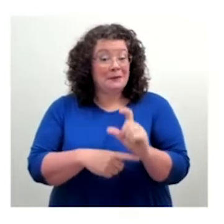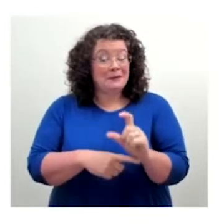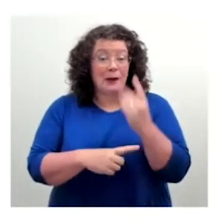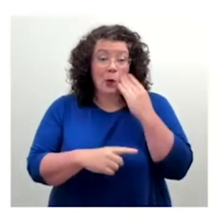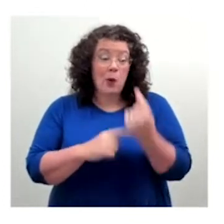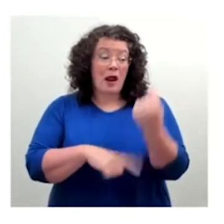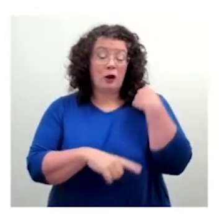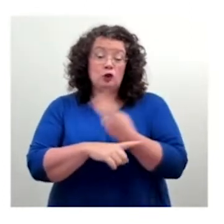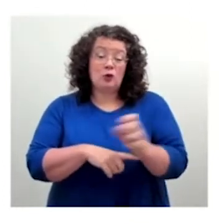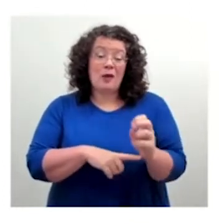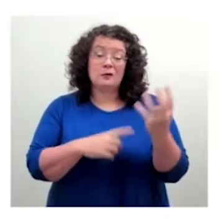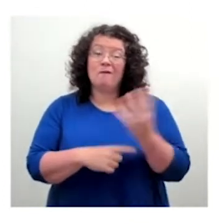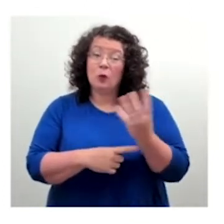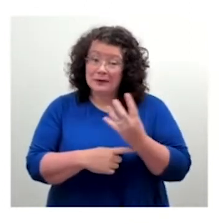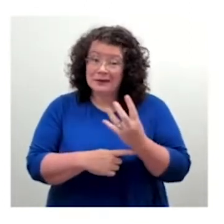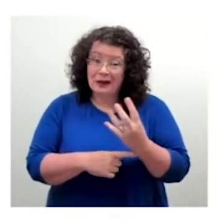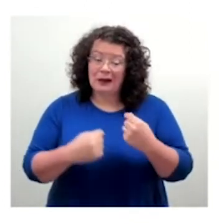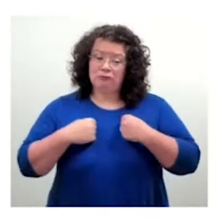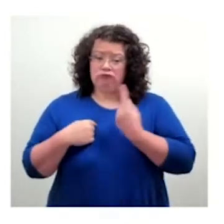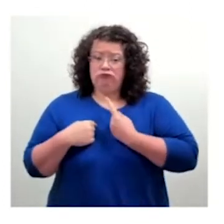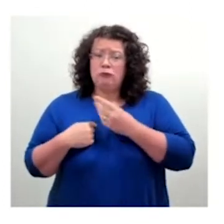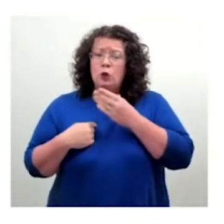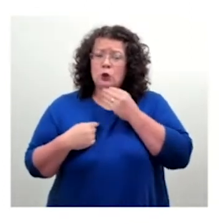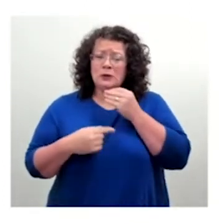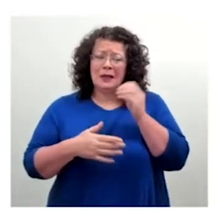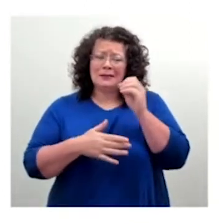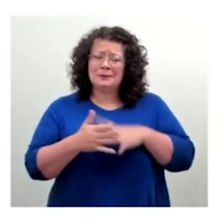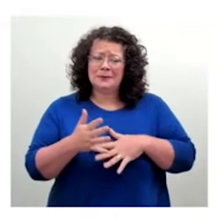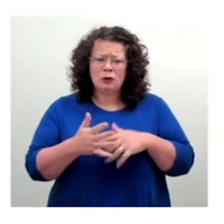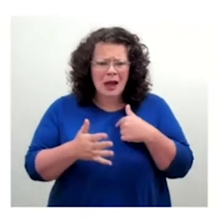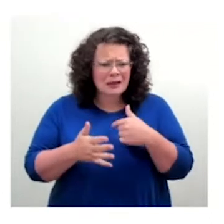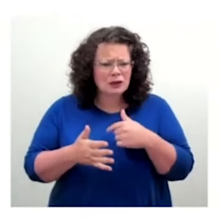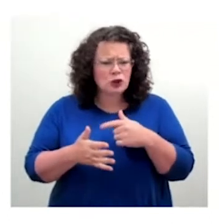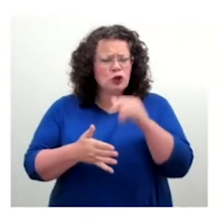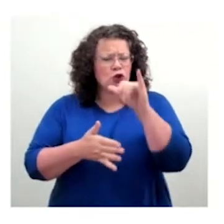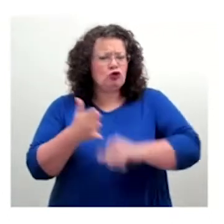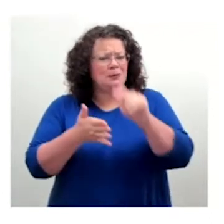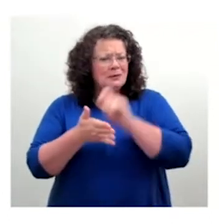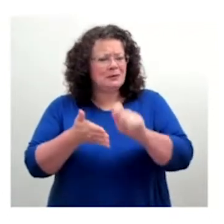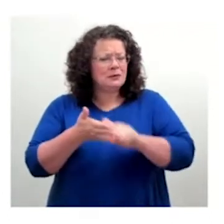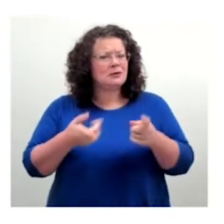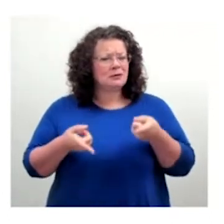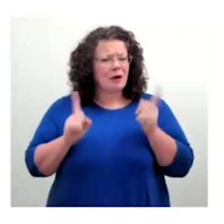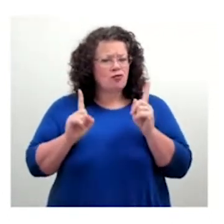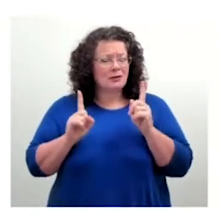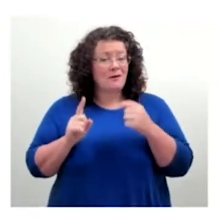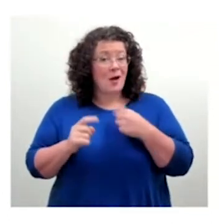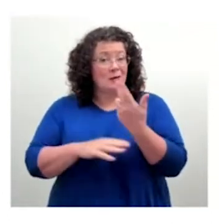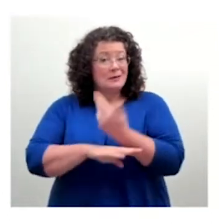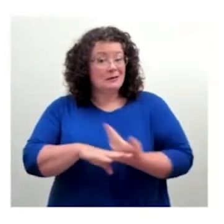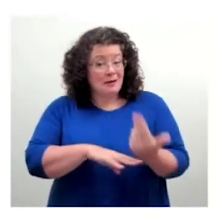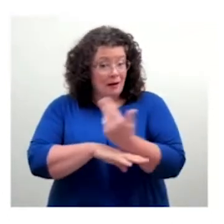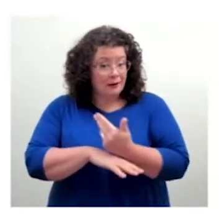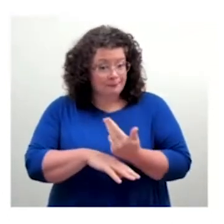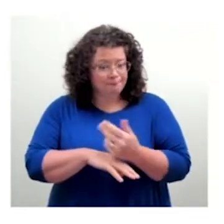creative director for our design framework. And really, my remit was to kind of help sort of boost the profile of our design